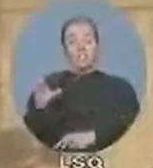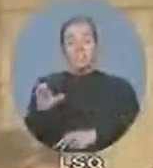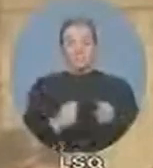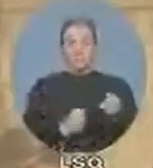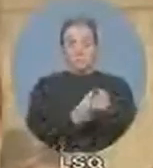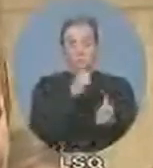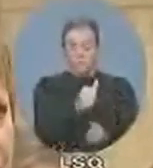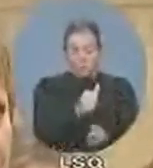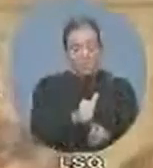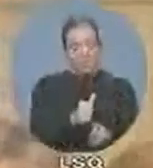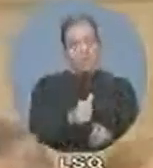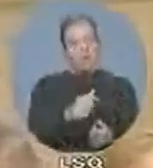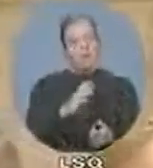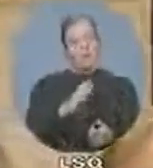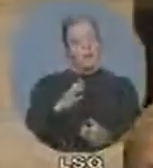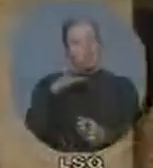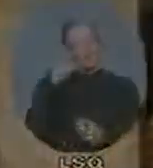Manley $1,400 a day?